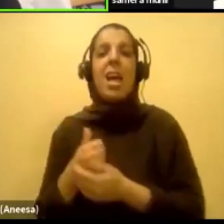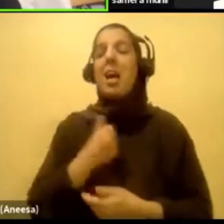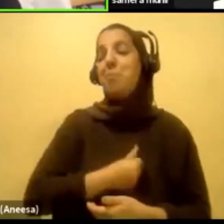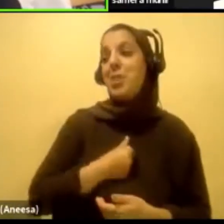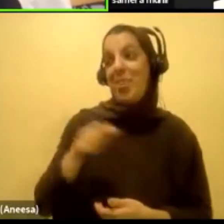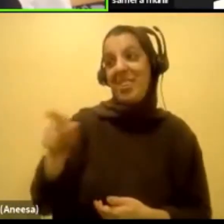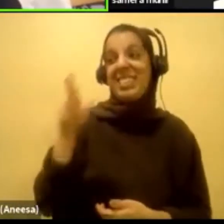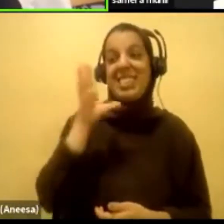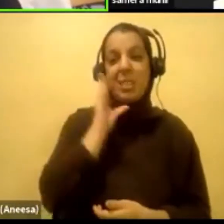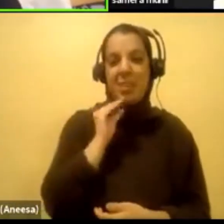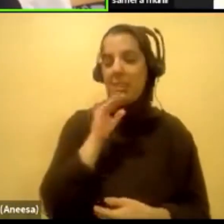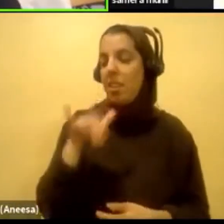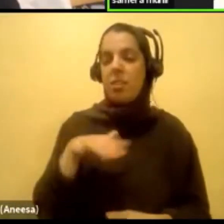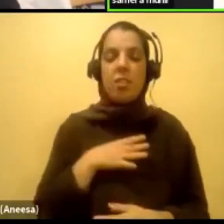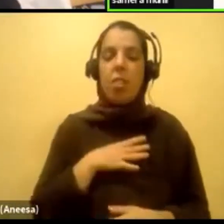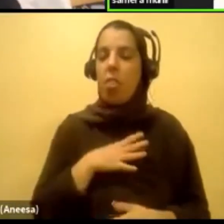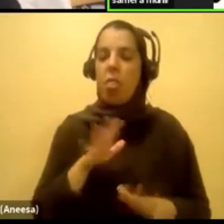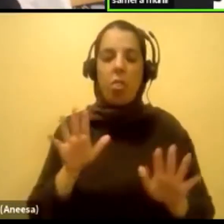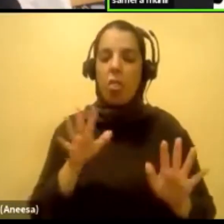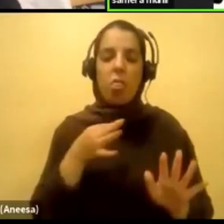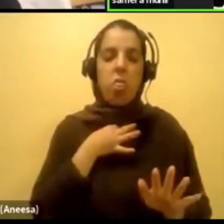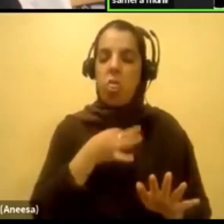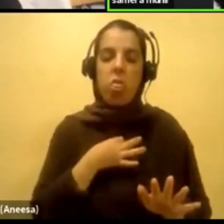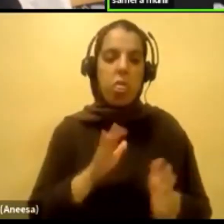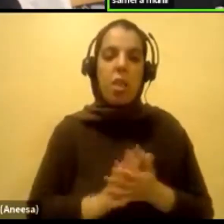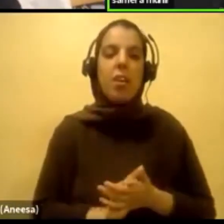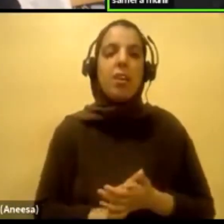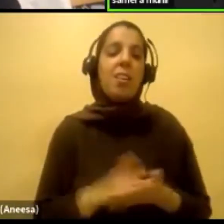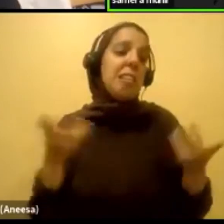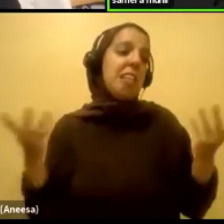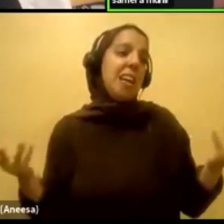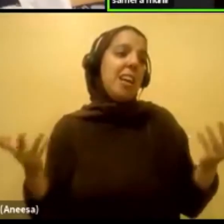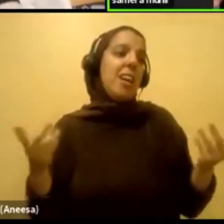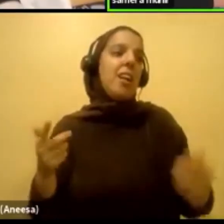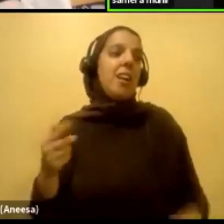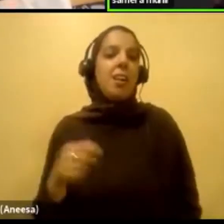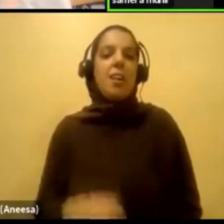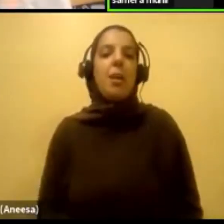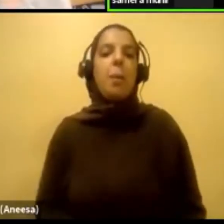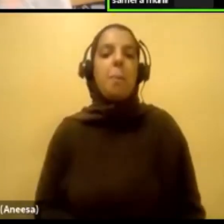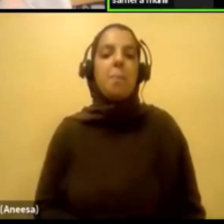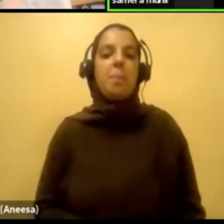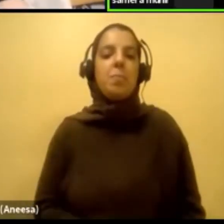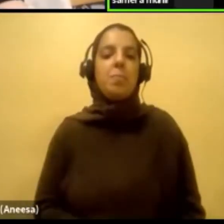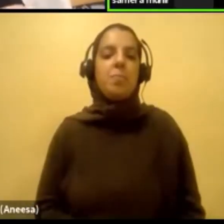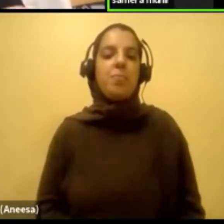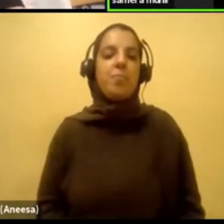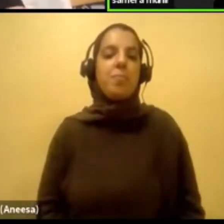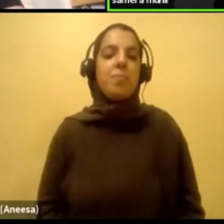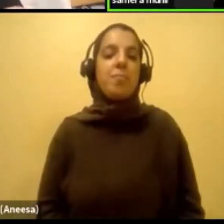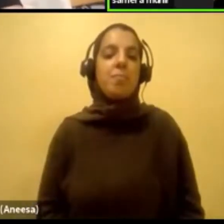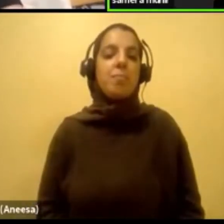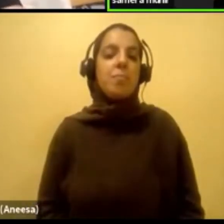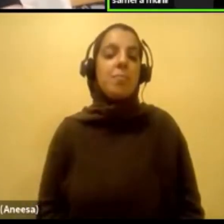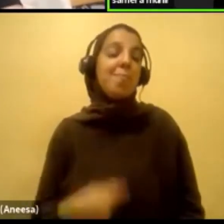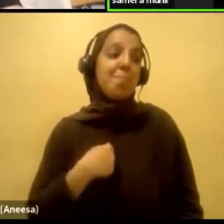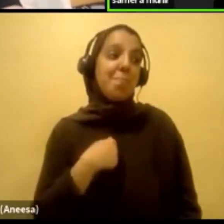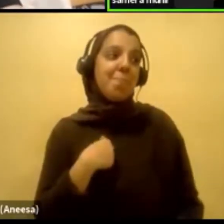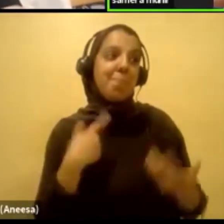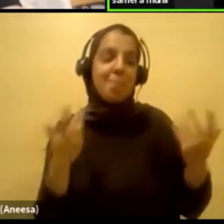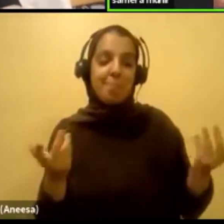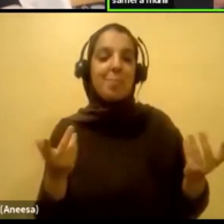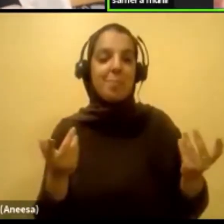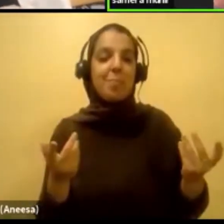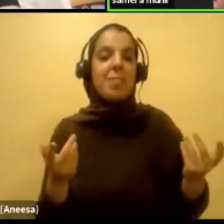that. That's disgusting. Yeah. Nah, you know, I wasn't the, mean, don't get me wrong. It's, uh, I did experience, uh,